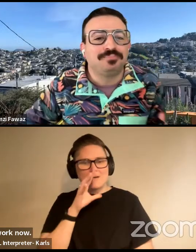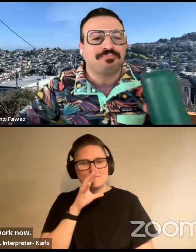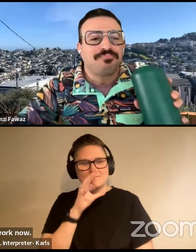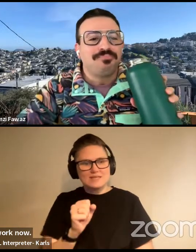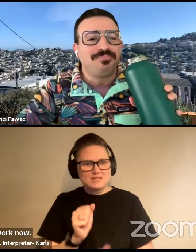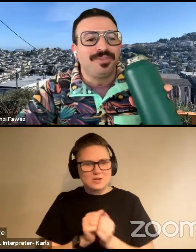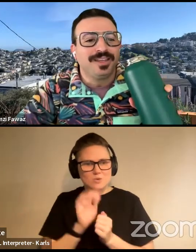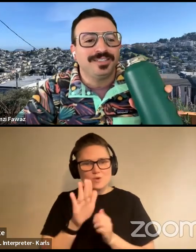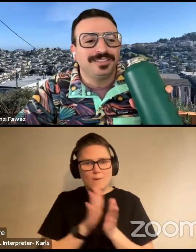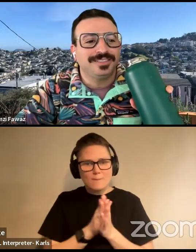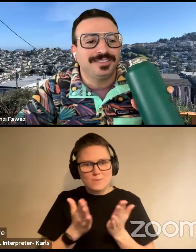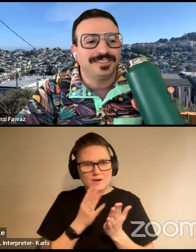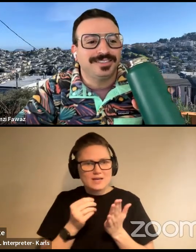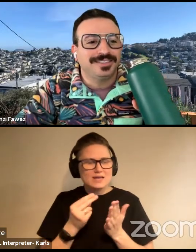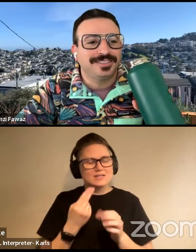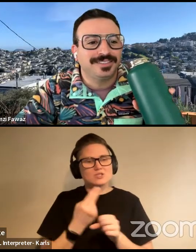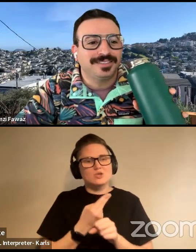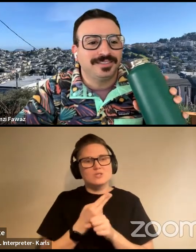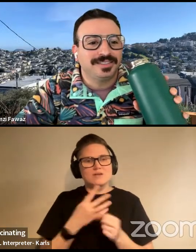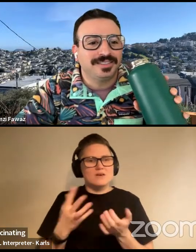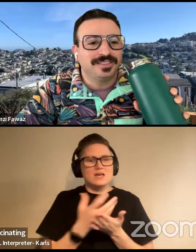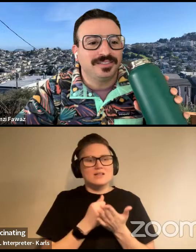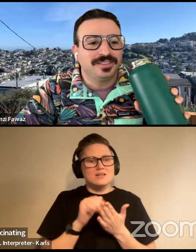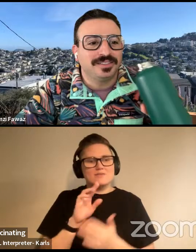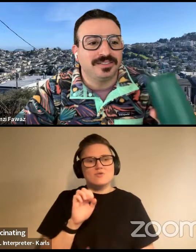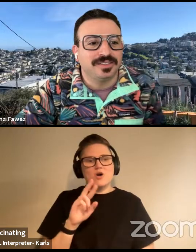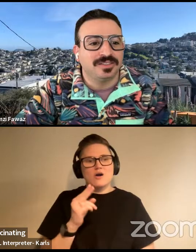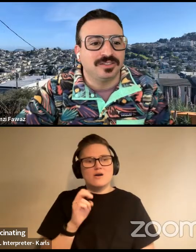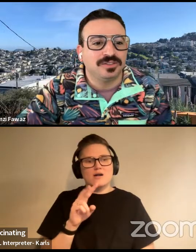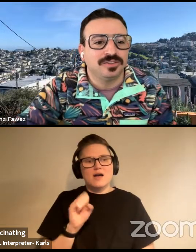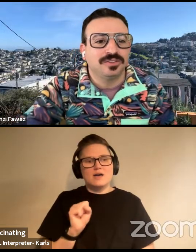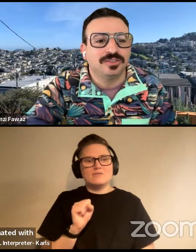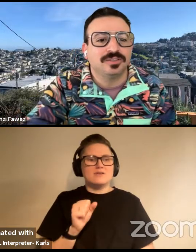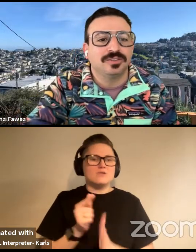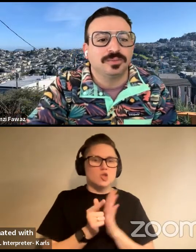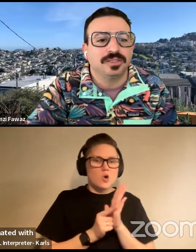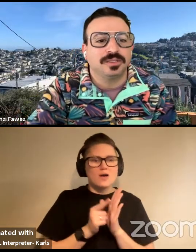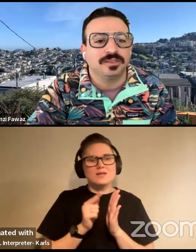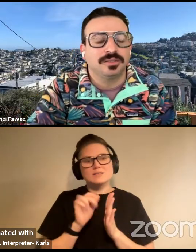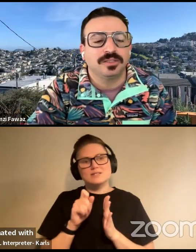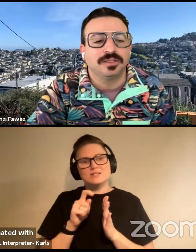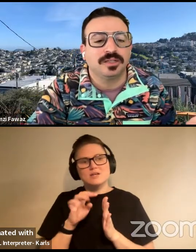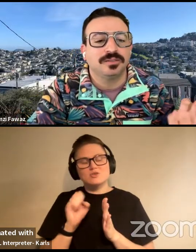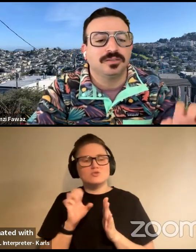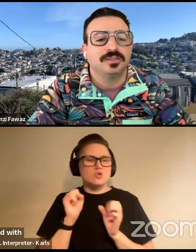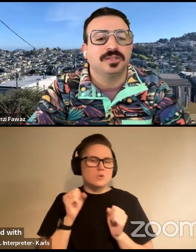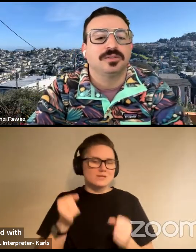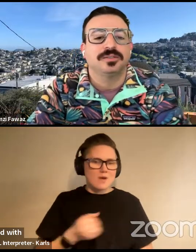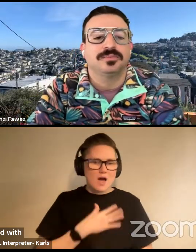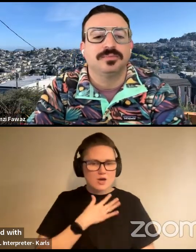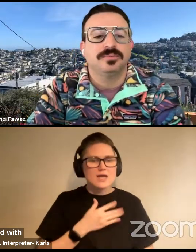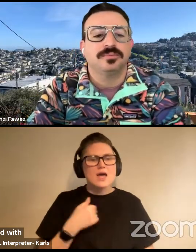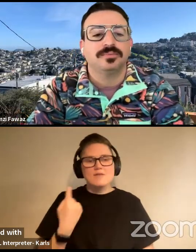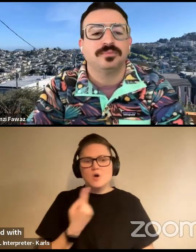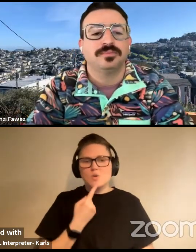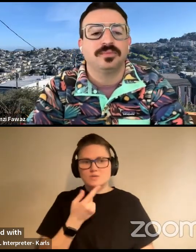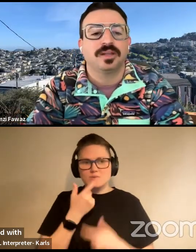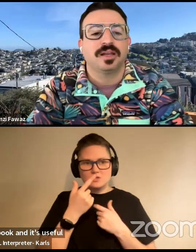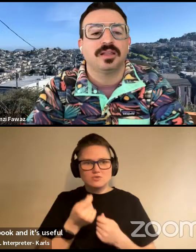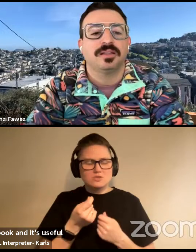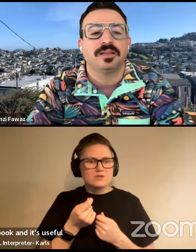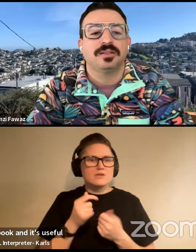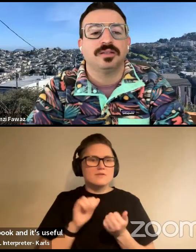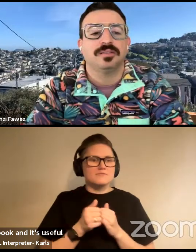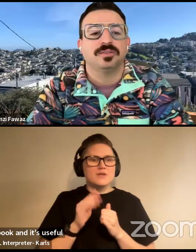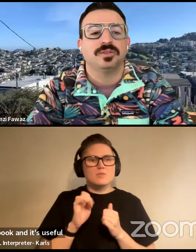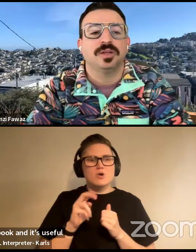fascinated with your book and its use of a collected archive of laws and statutes. So methodologically inspiring. Uh, I've always been interested in how bureaucracy can